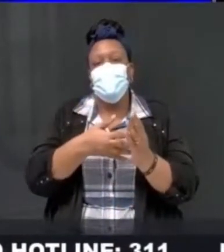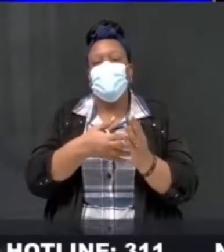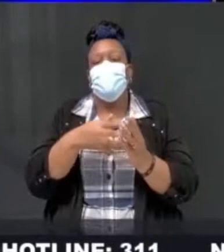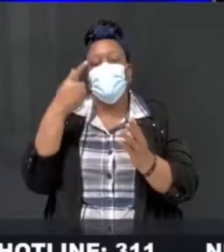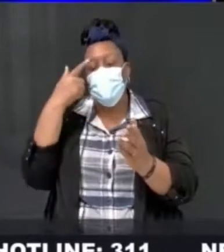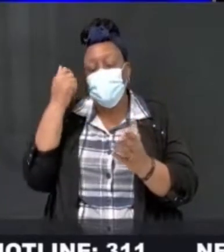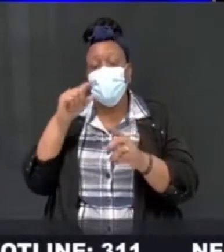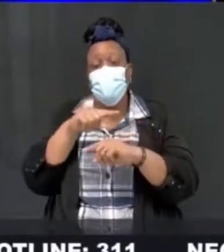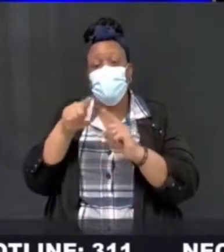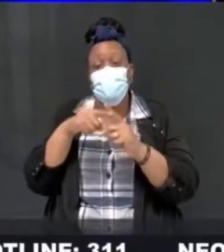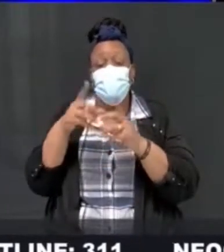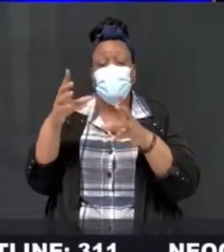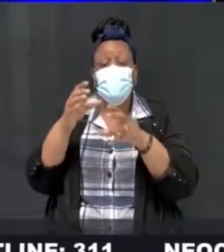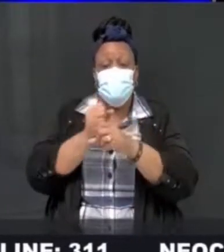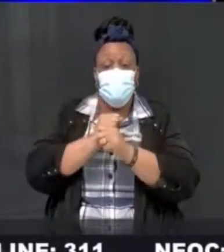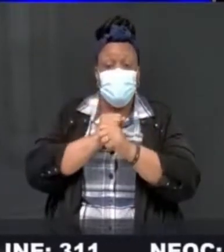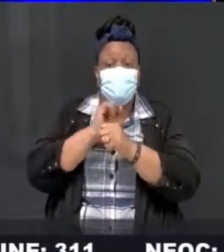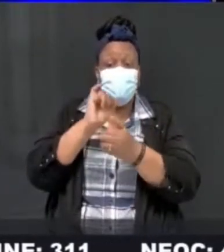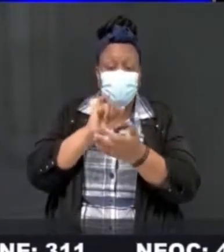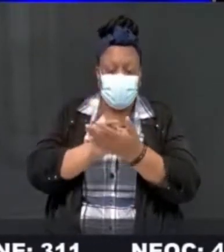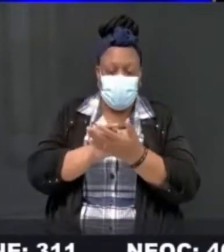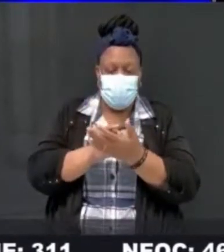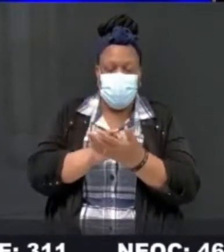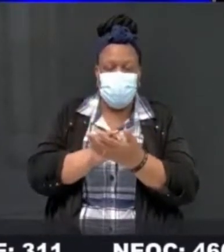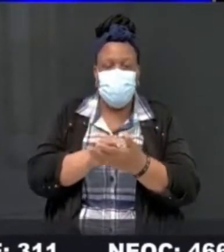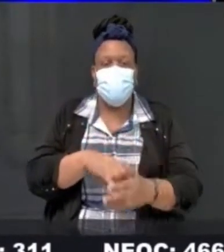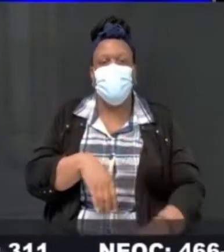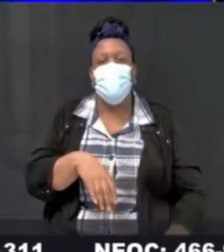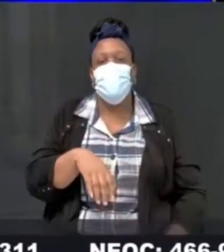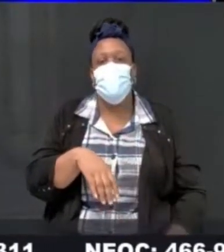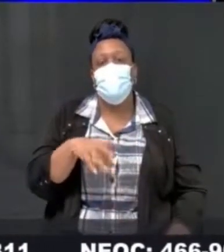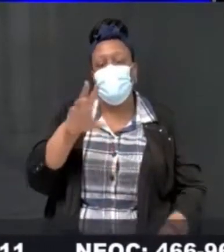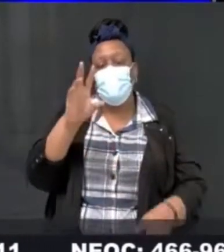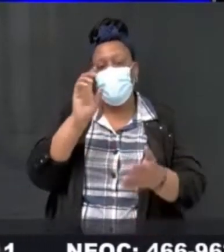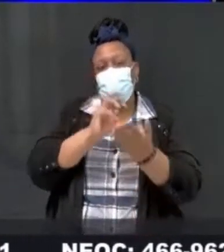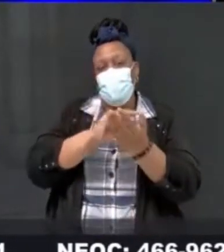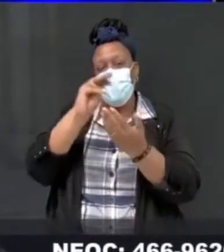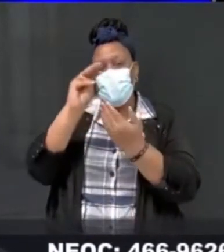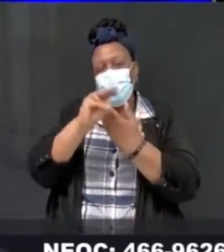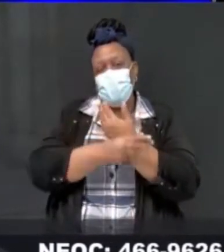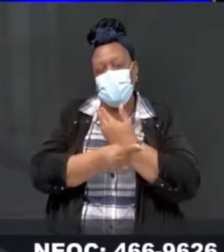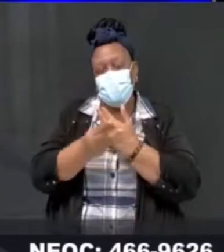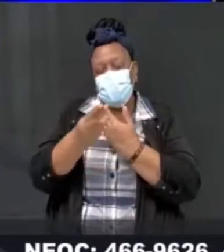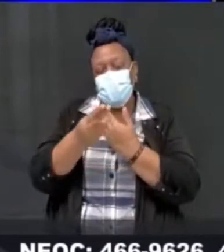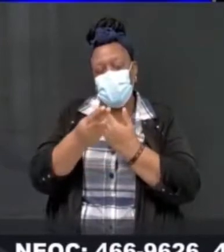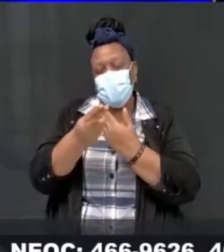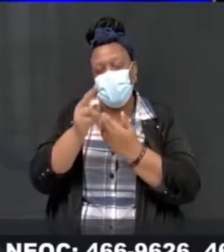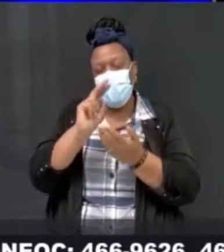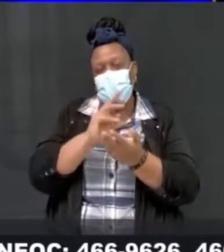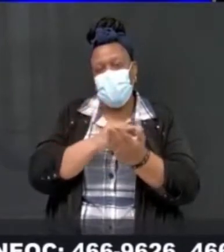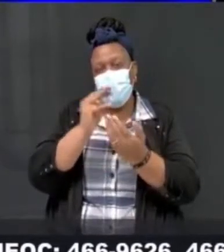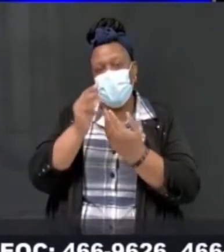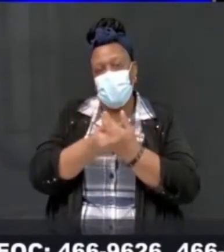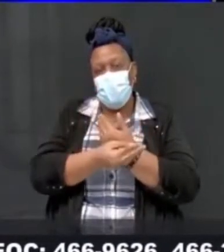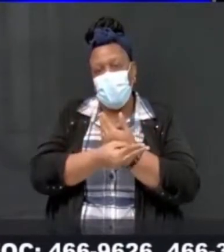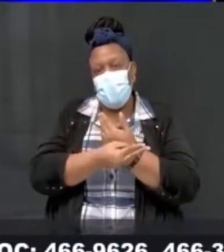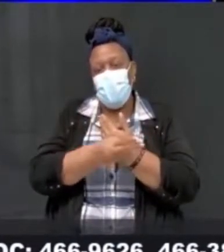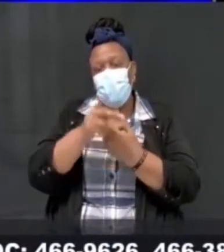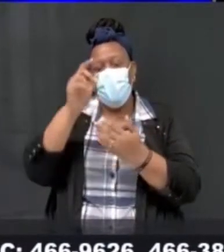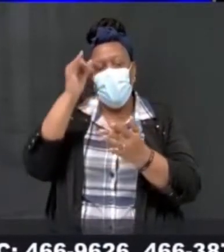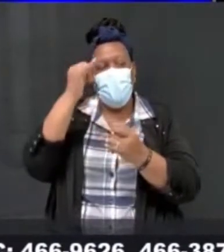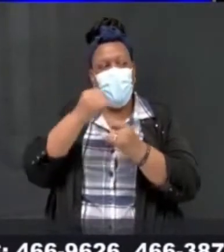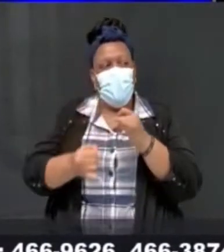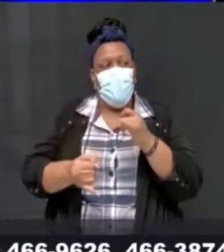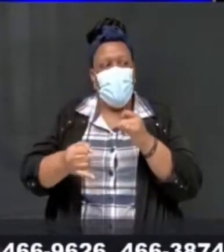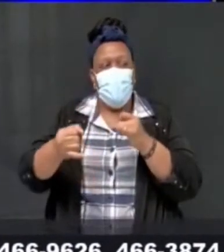was on the 9th of March last year, which is sometime after Dr. Drew would have come with the rapid